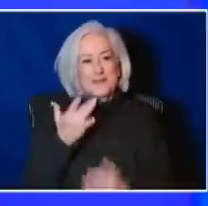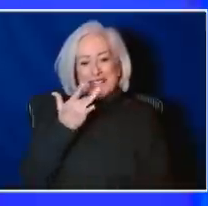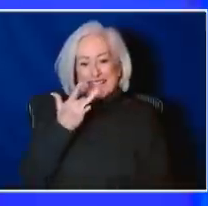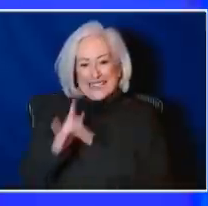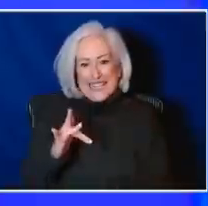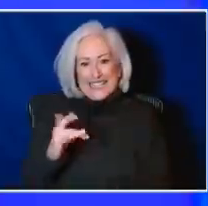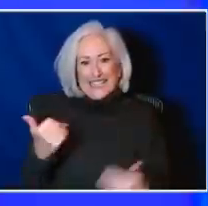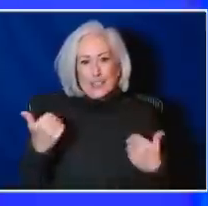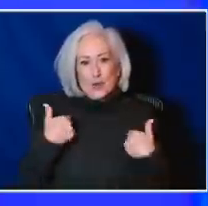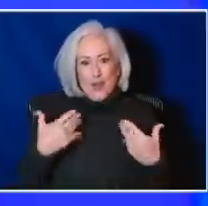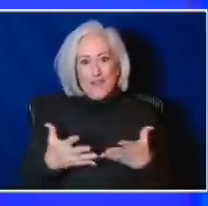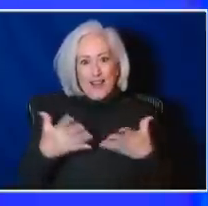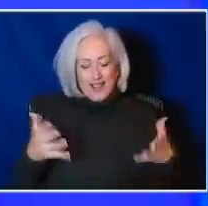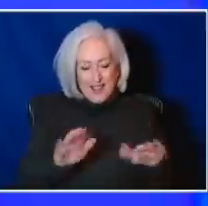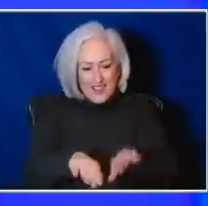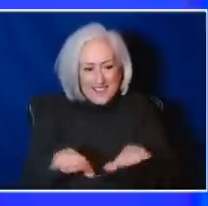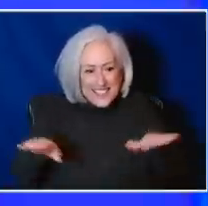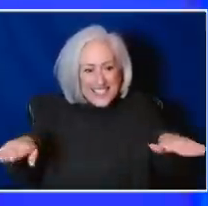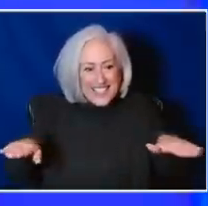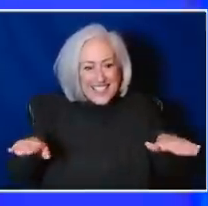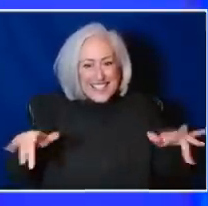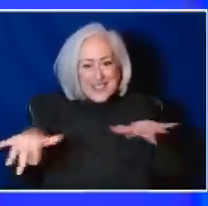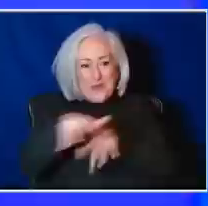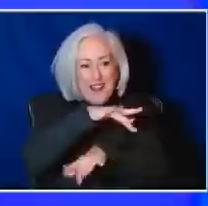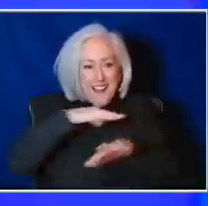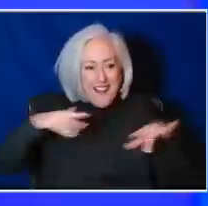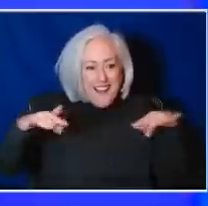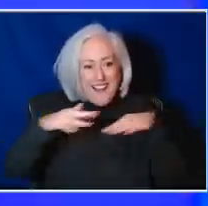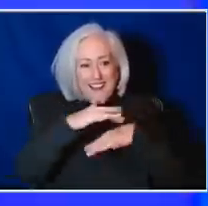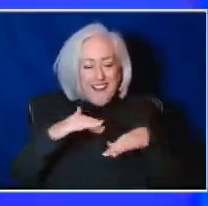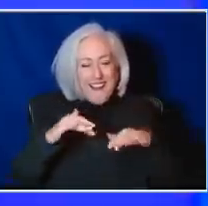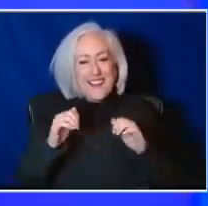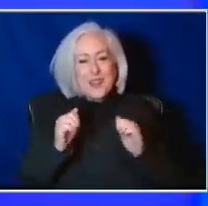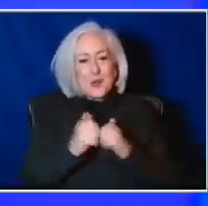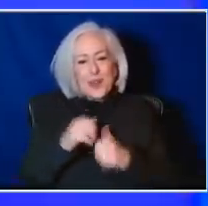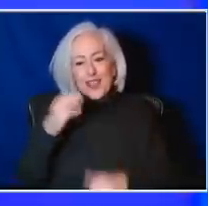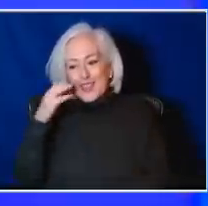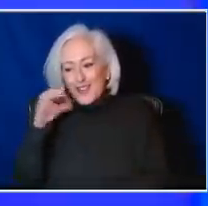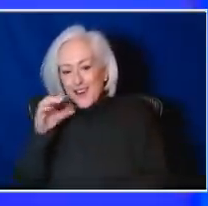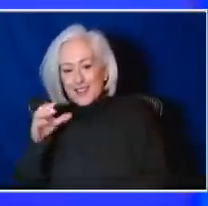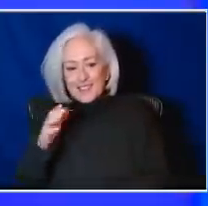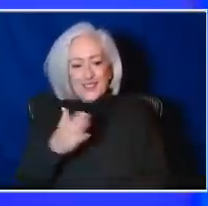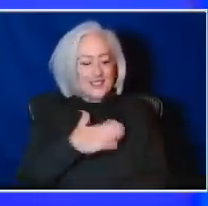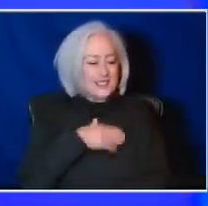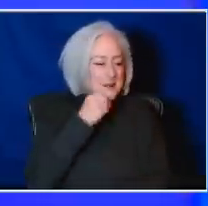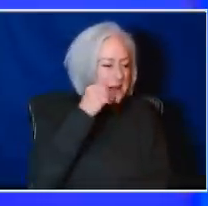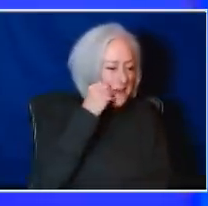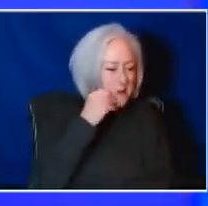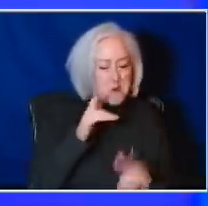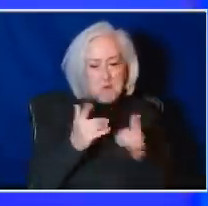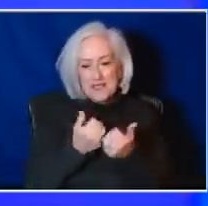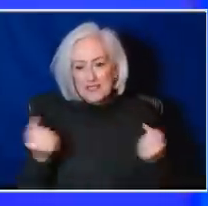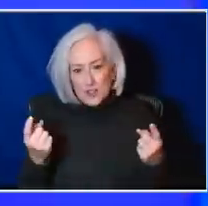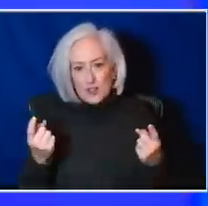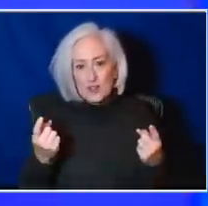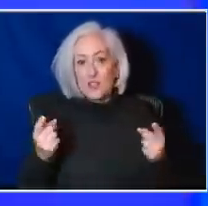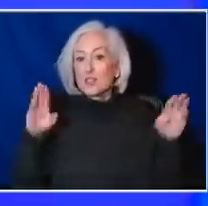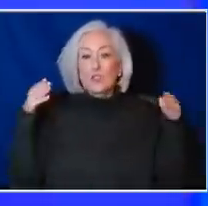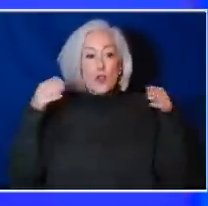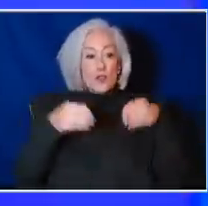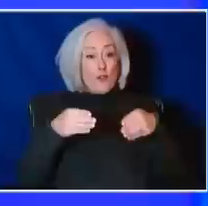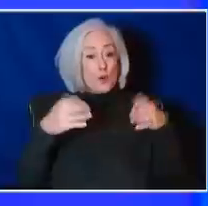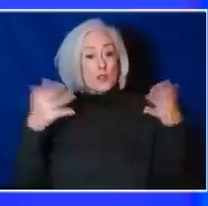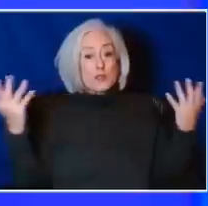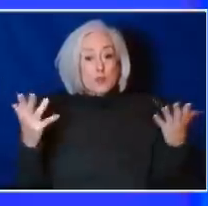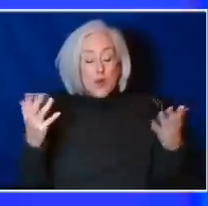between cousins and our household. And so we're really focusing in on not, you know, if somebody in your household is